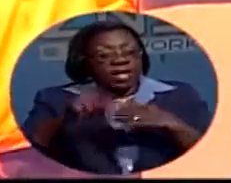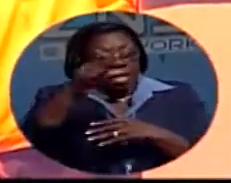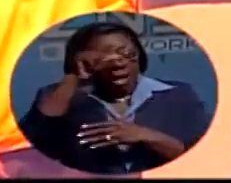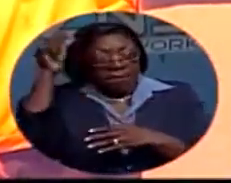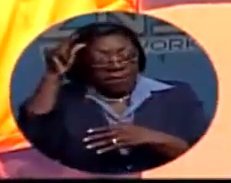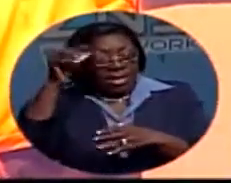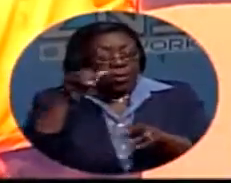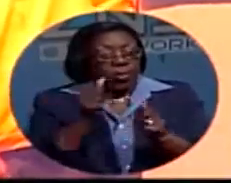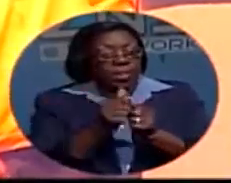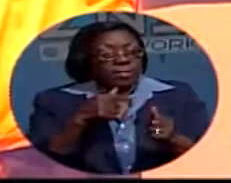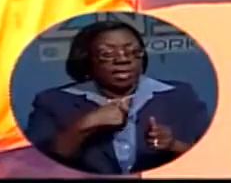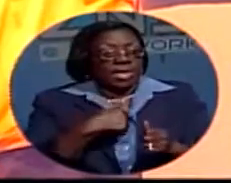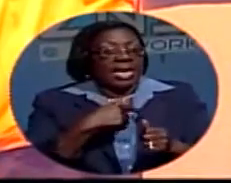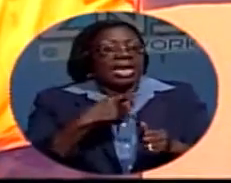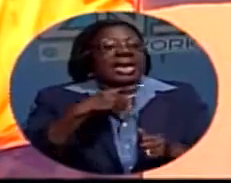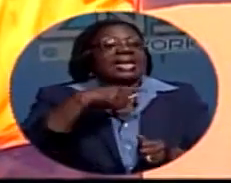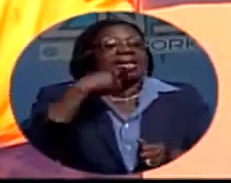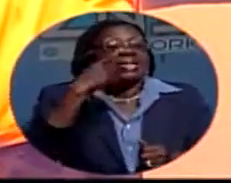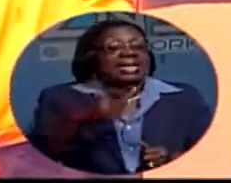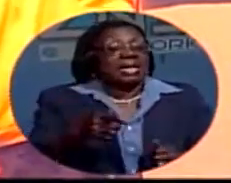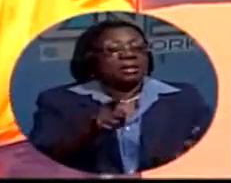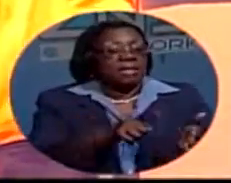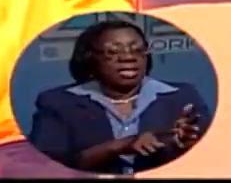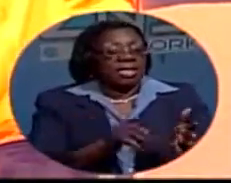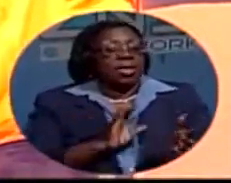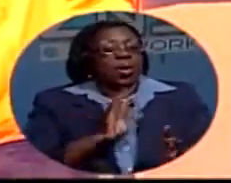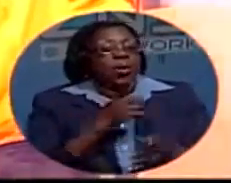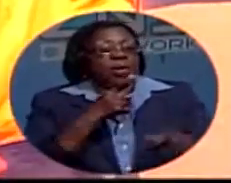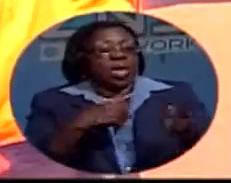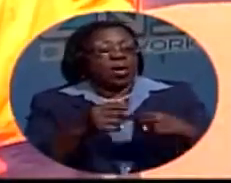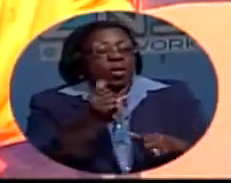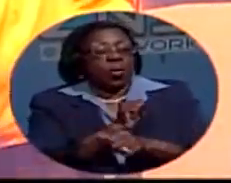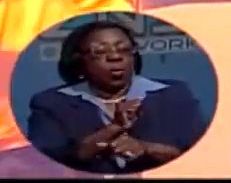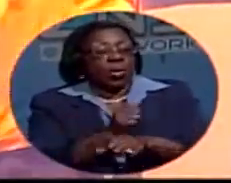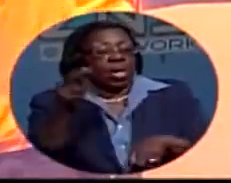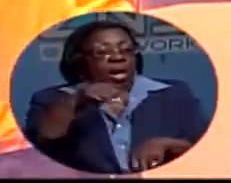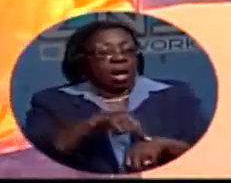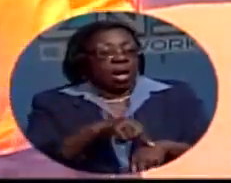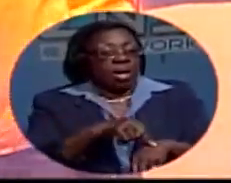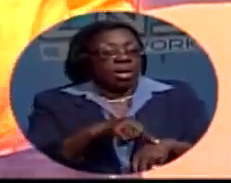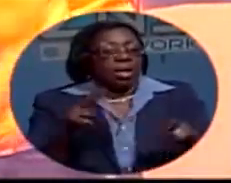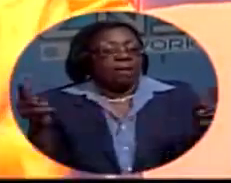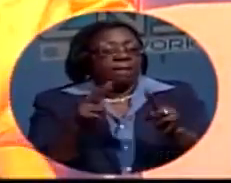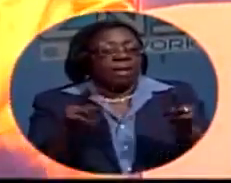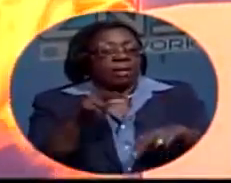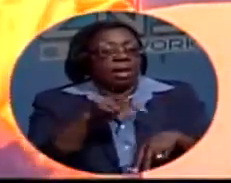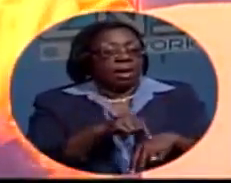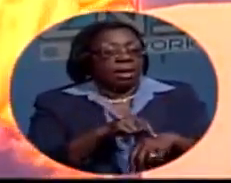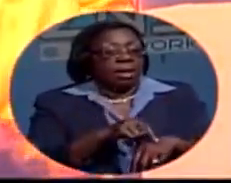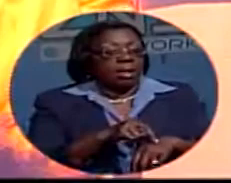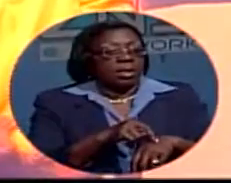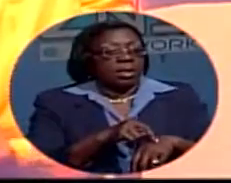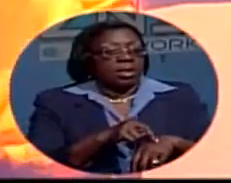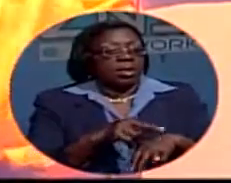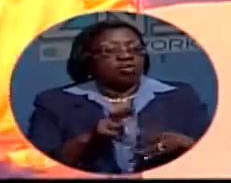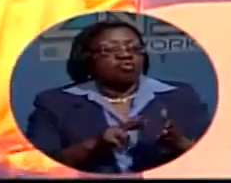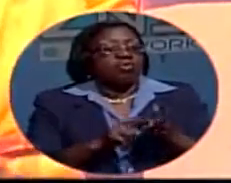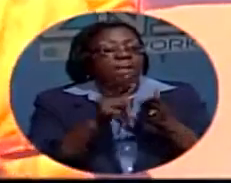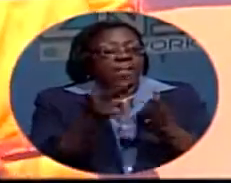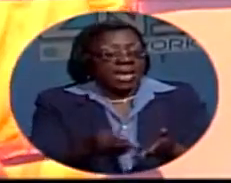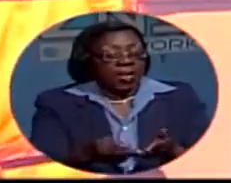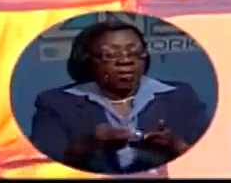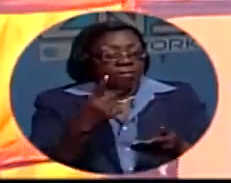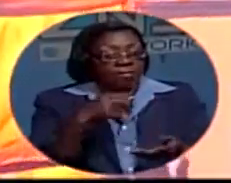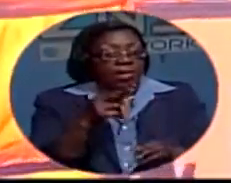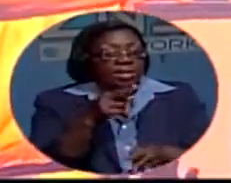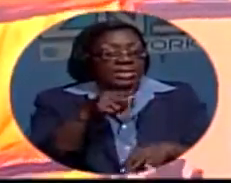And I can tell you this, we are going to work hard, very hard, to repay you for